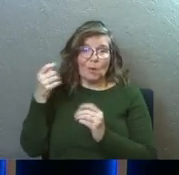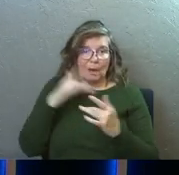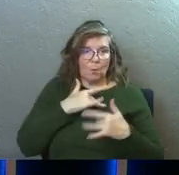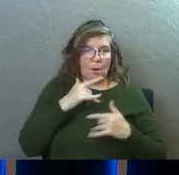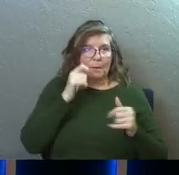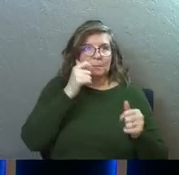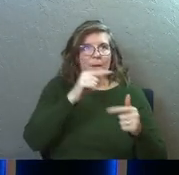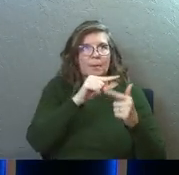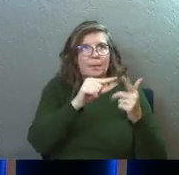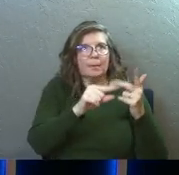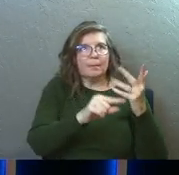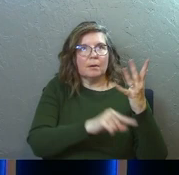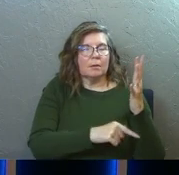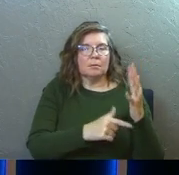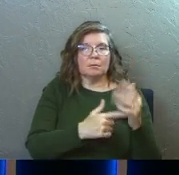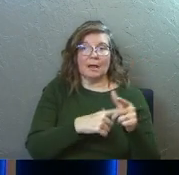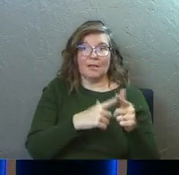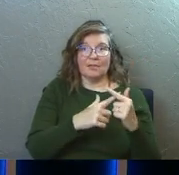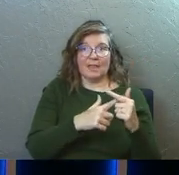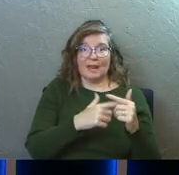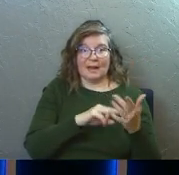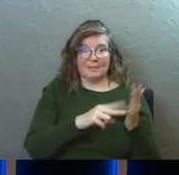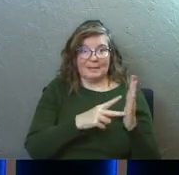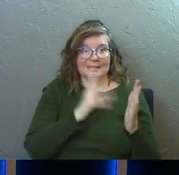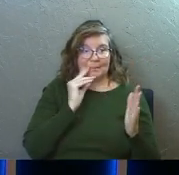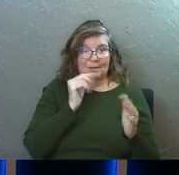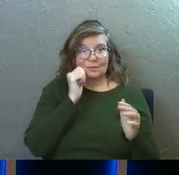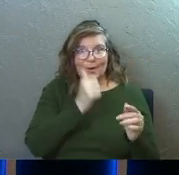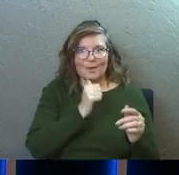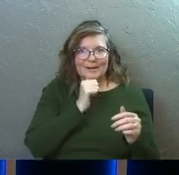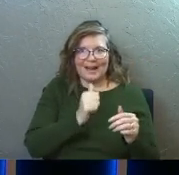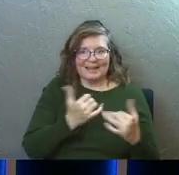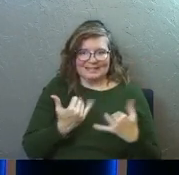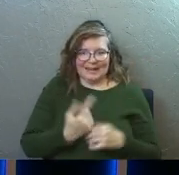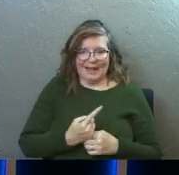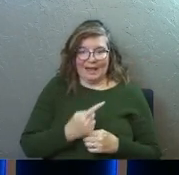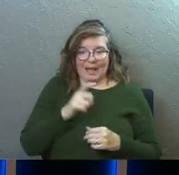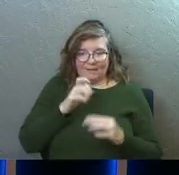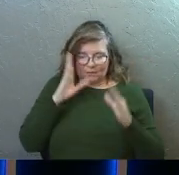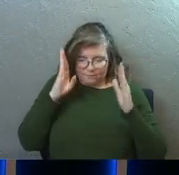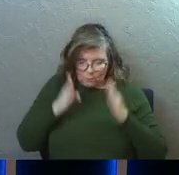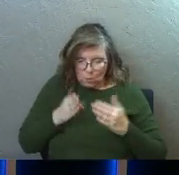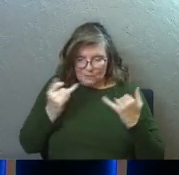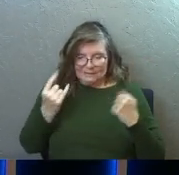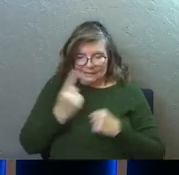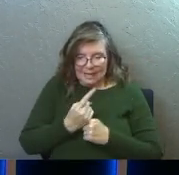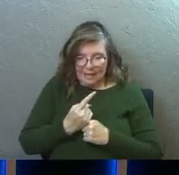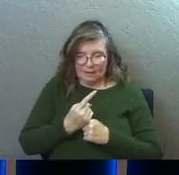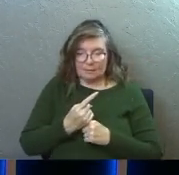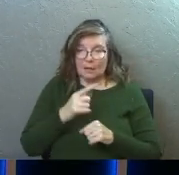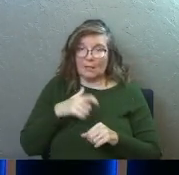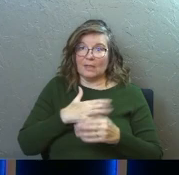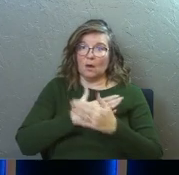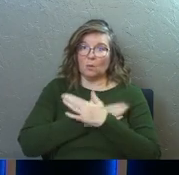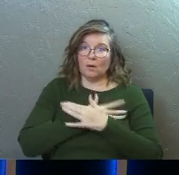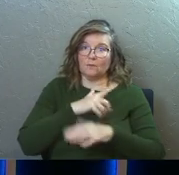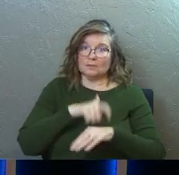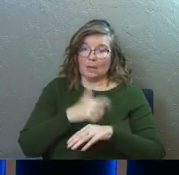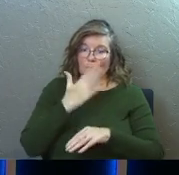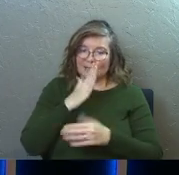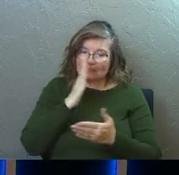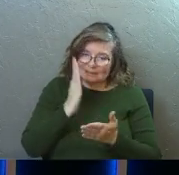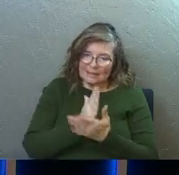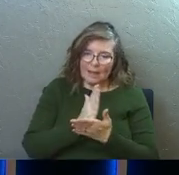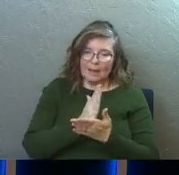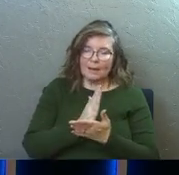tomorrow, and when I'm worried about tomorrow, I'm living in tomorrow. I've got to be present in today in that restful time with God and